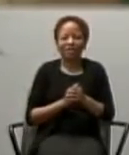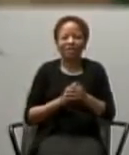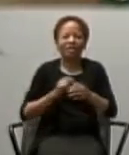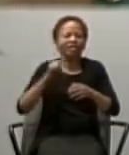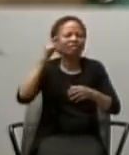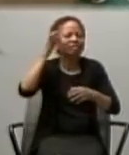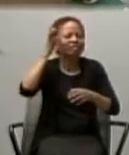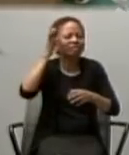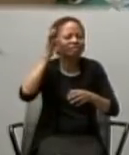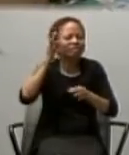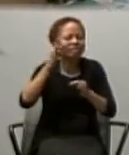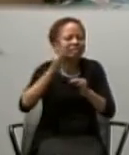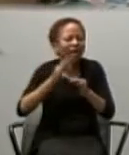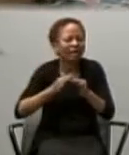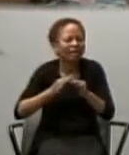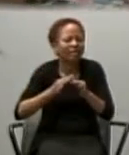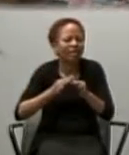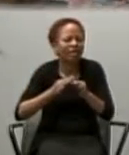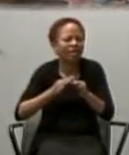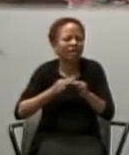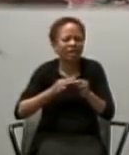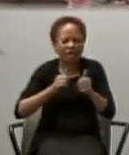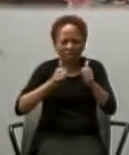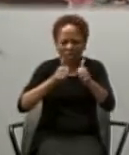on following a set of laws.